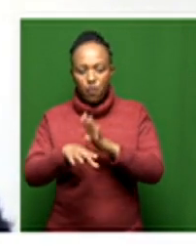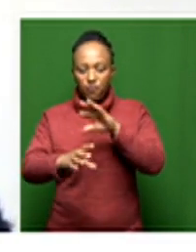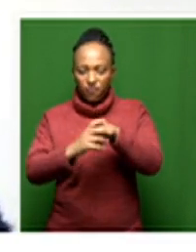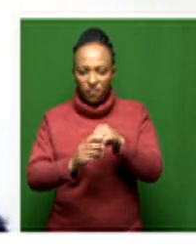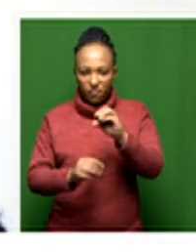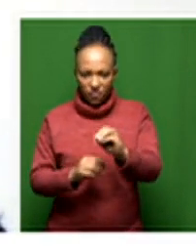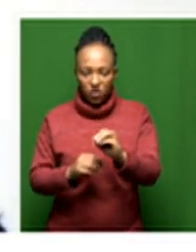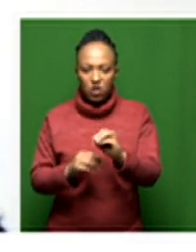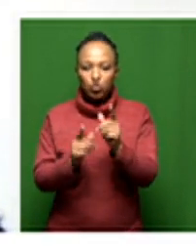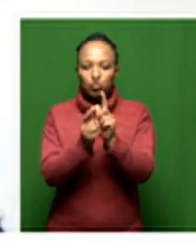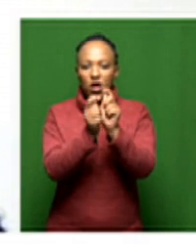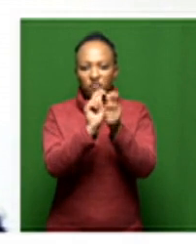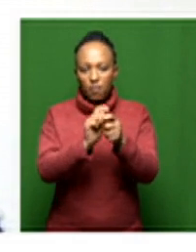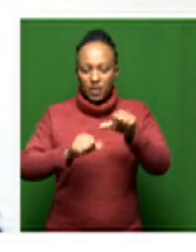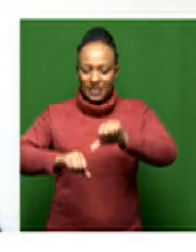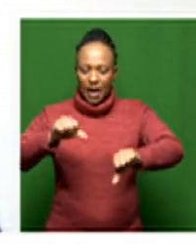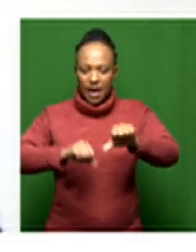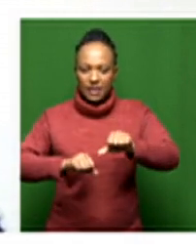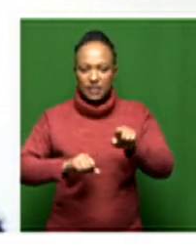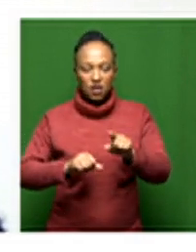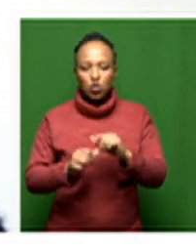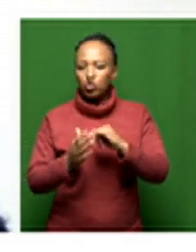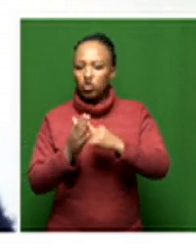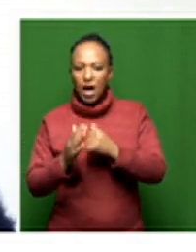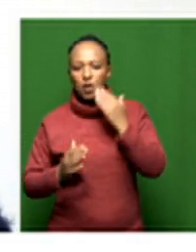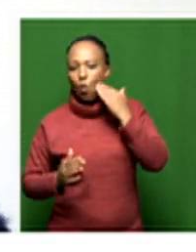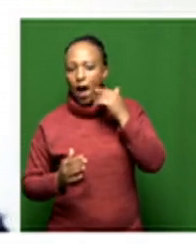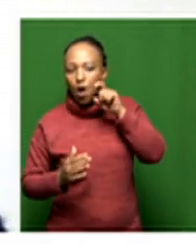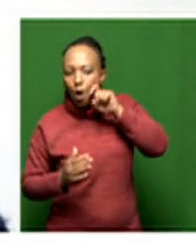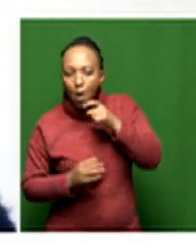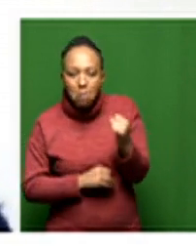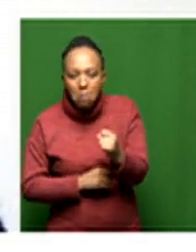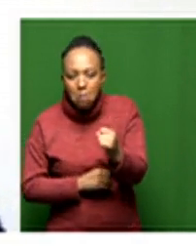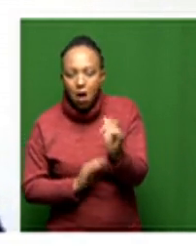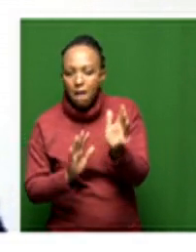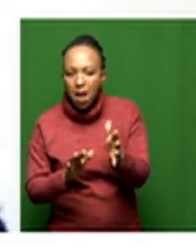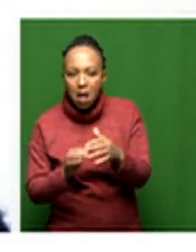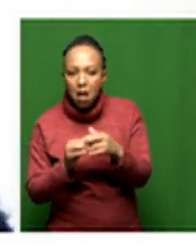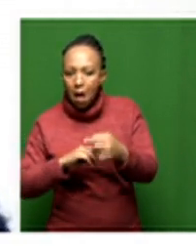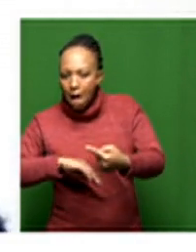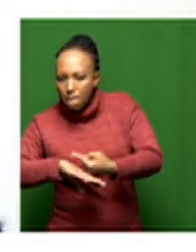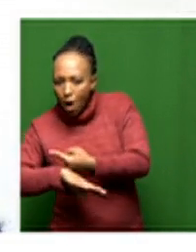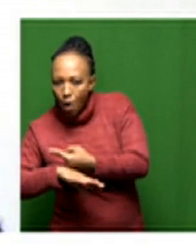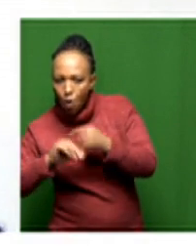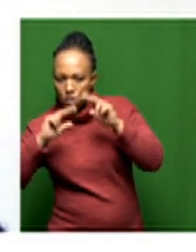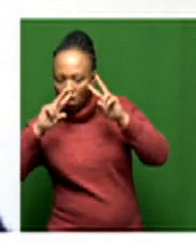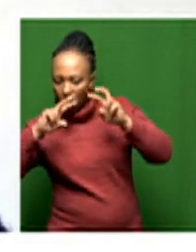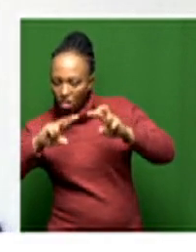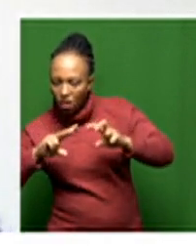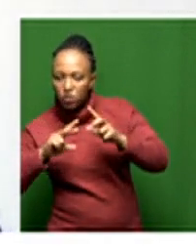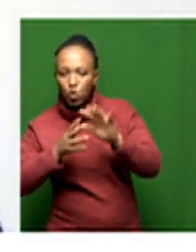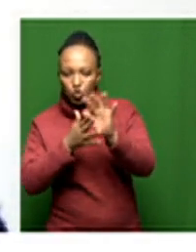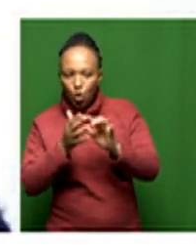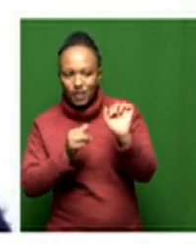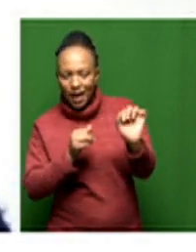in transforming the science so it's not just old white men uh looking at bones and telling their version of the